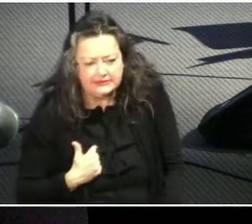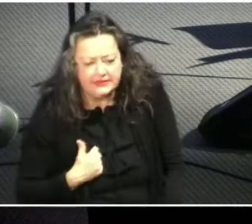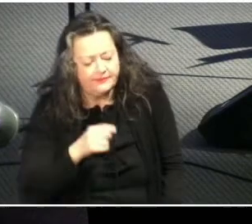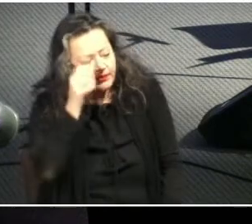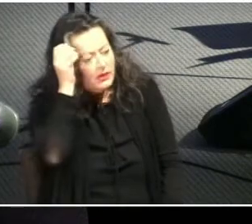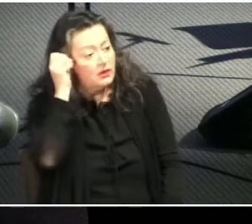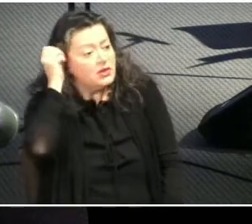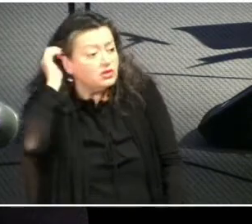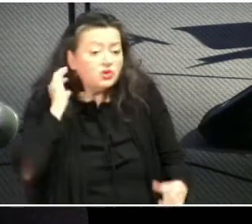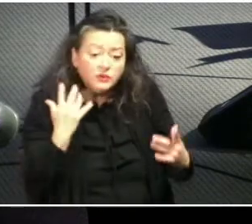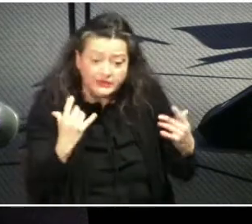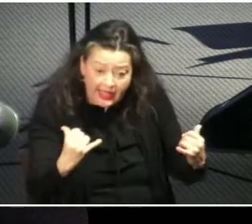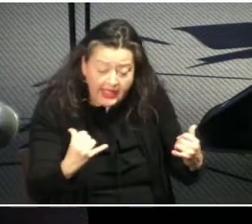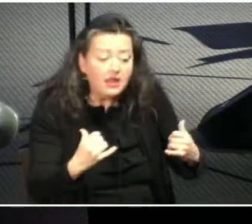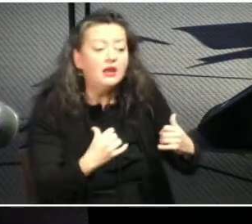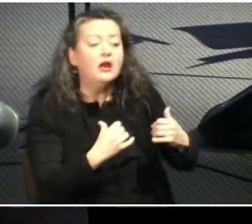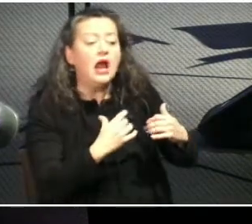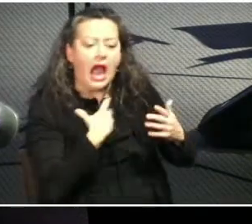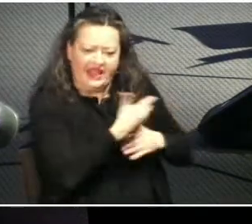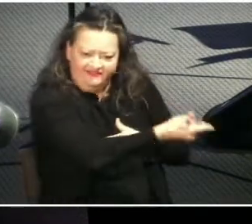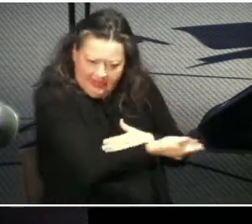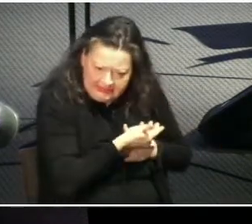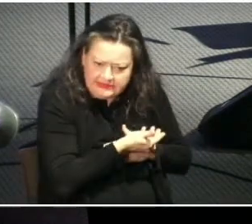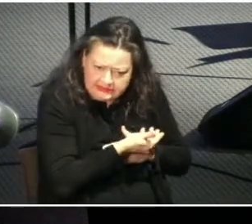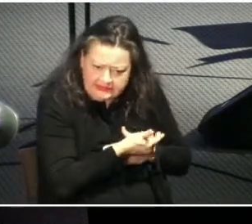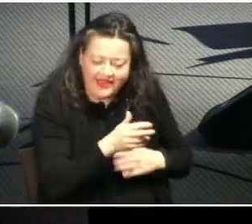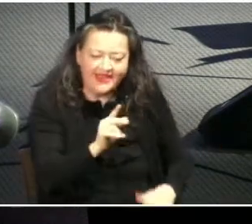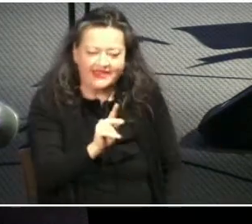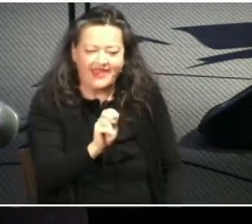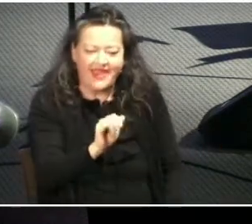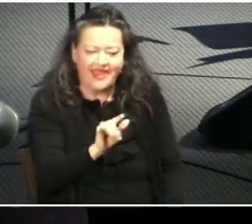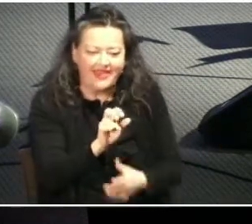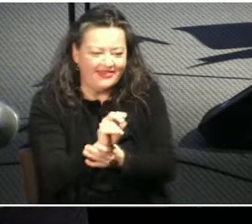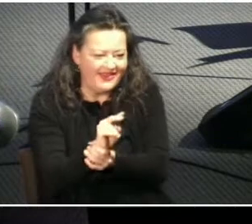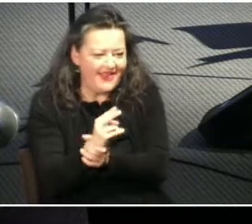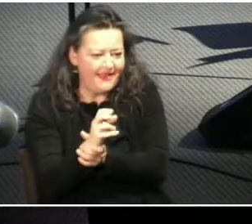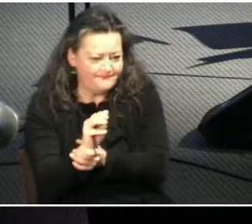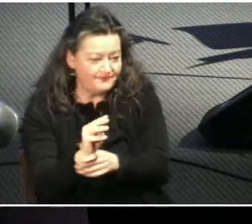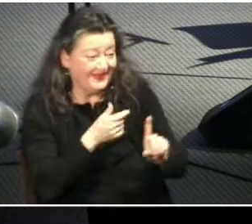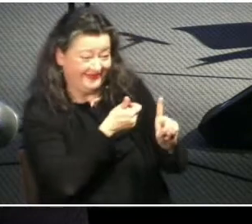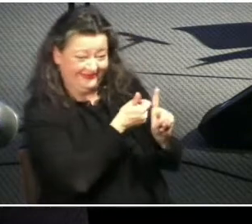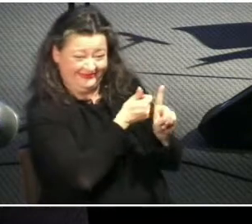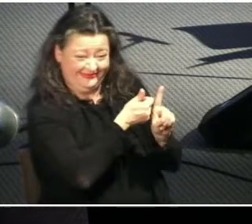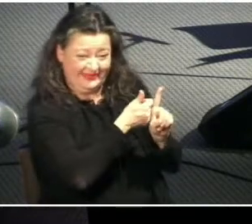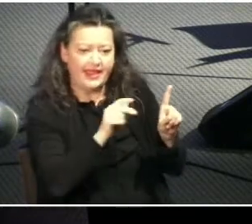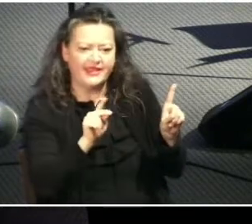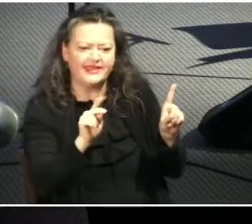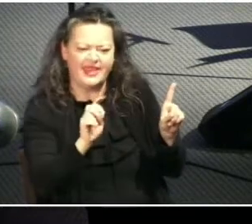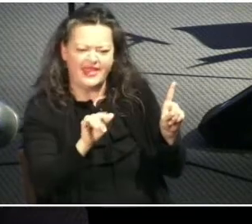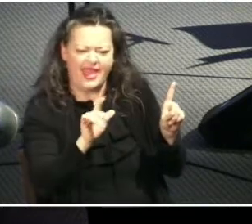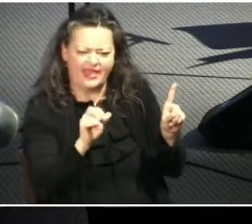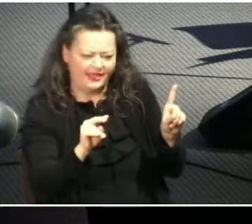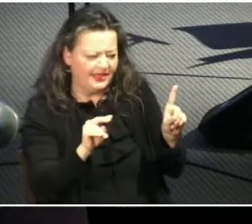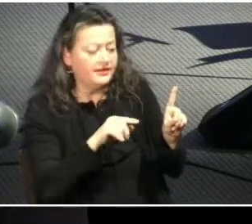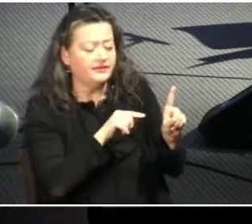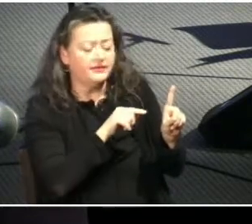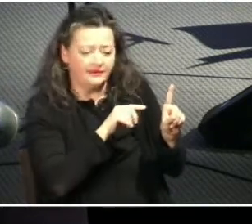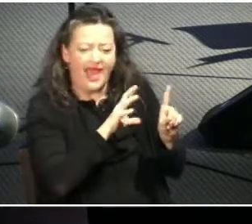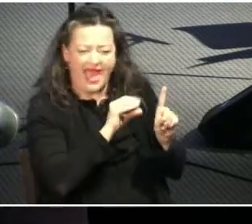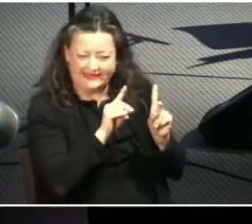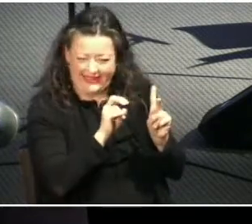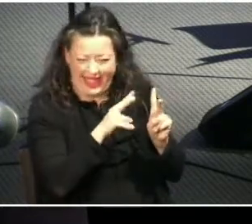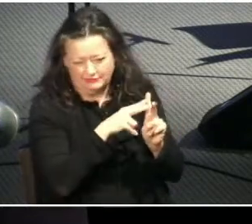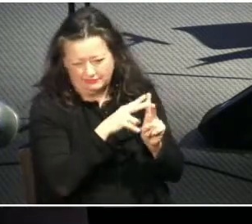today she is our music teams director kaylin ham and laurie and i had the privilege of walking with dan and kaylin through their